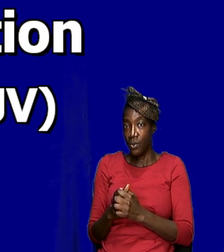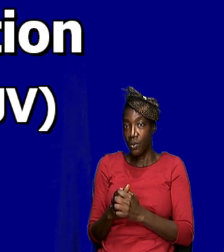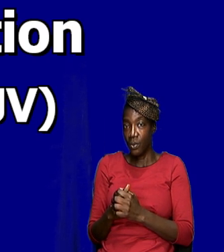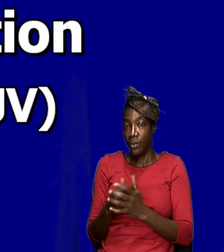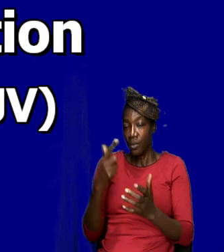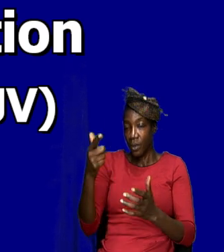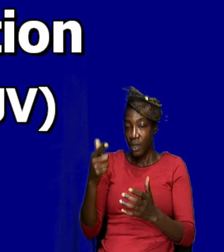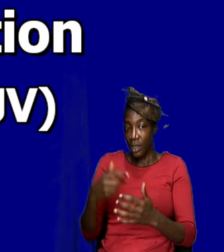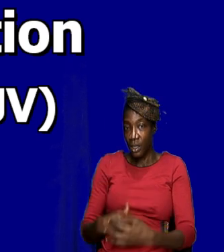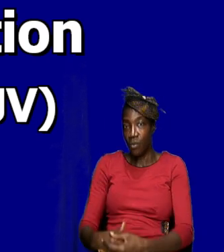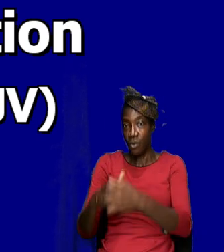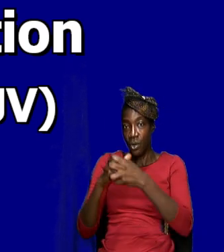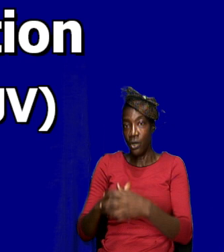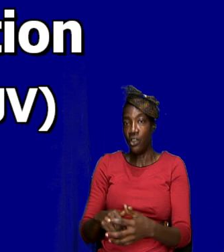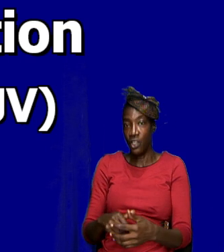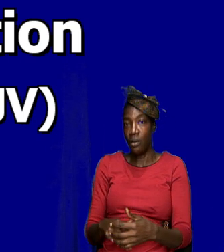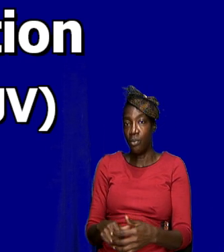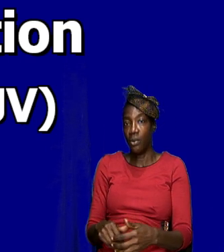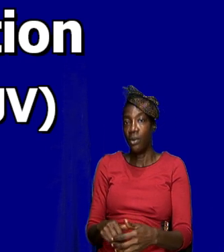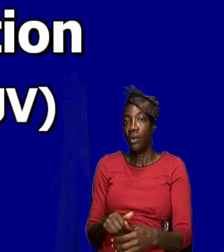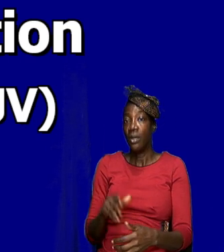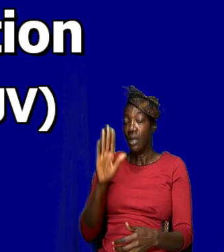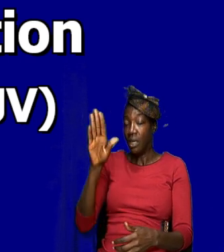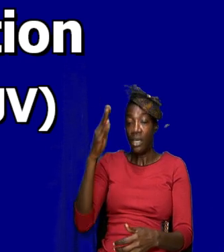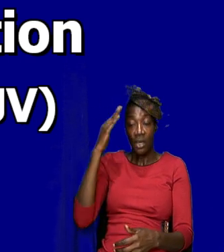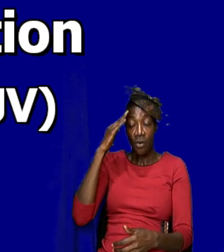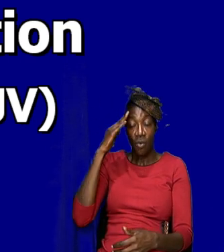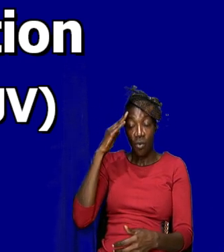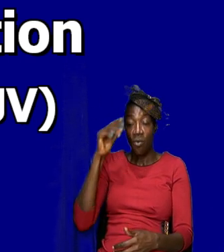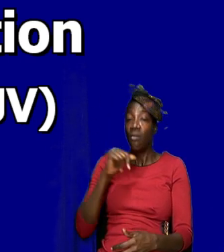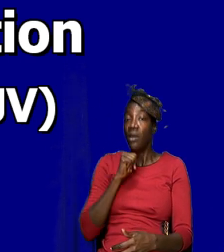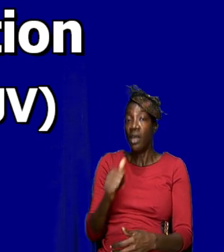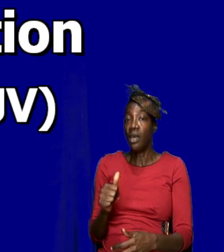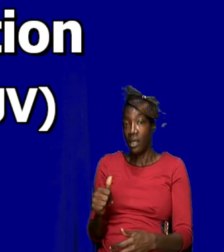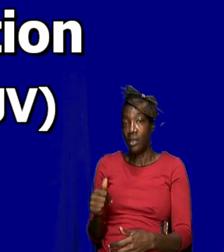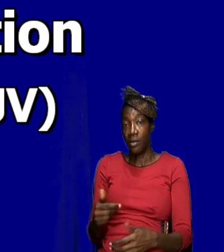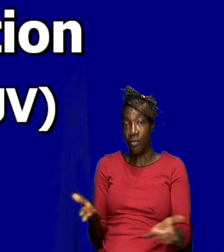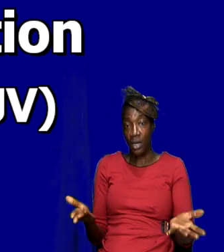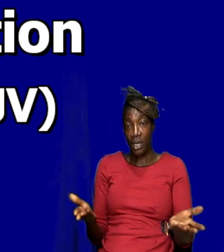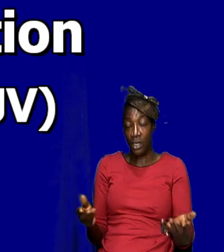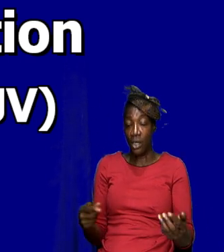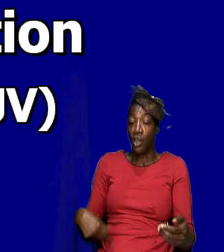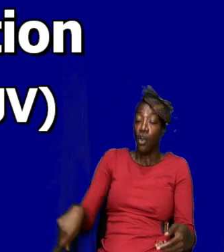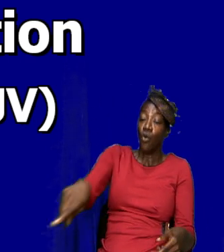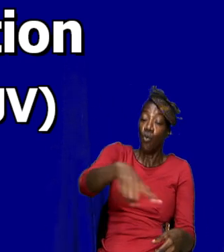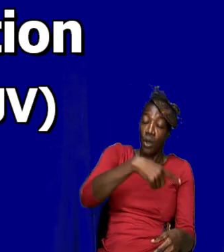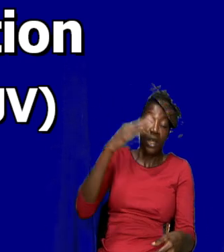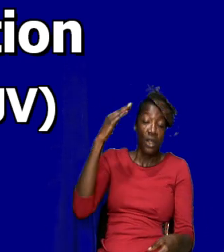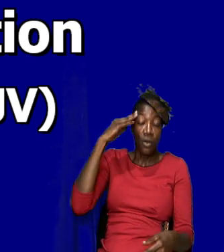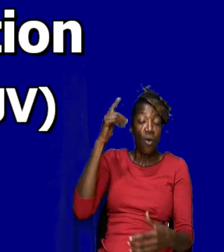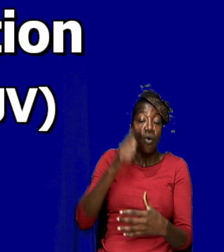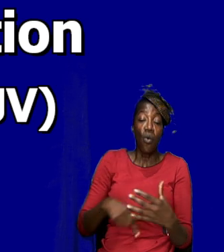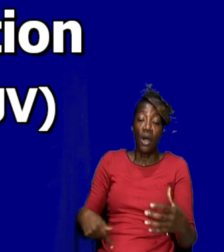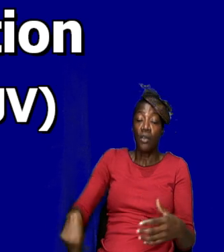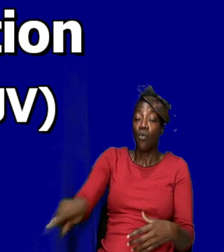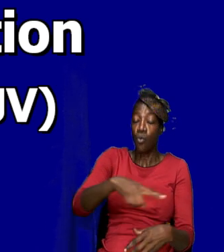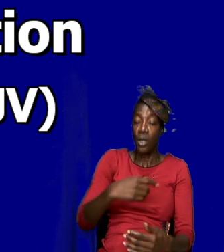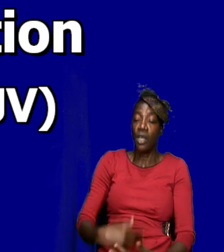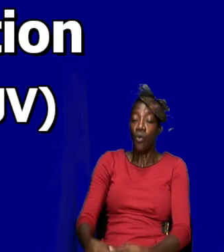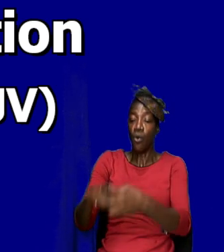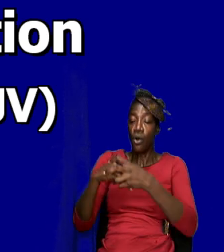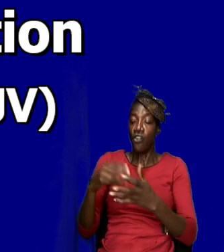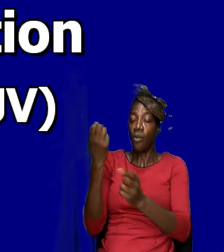he worship he know not what we know what we worship for